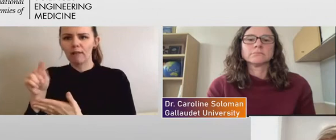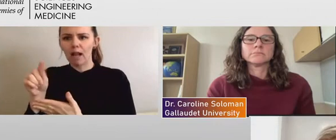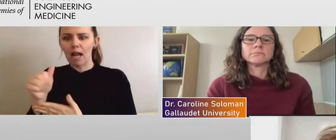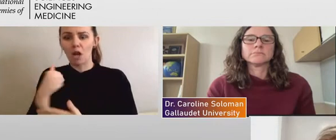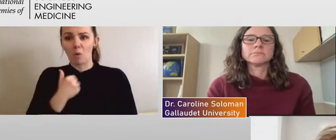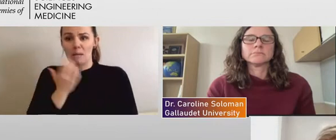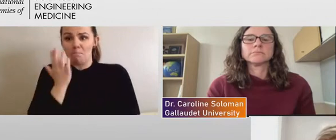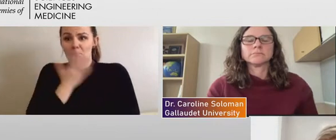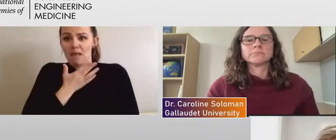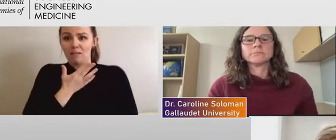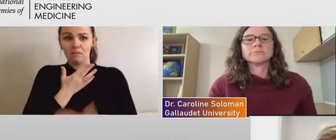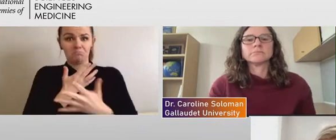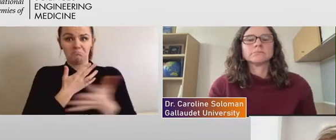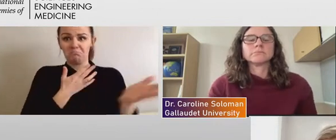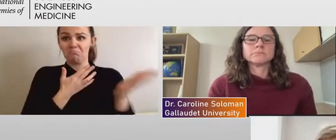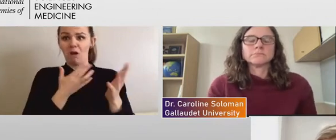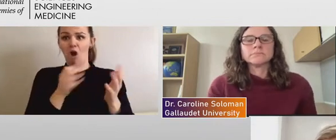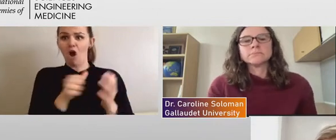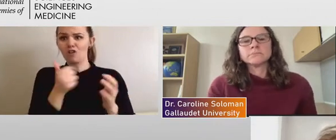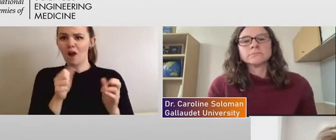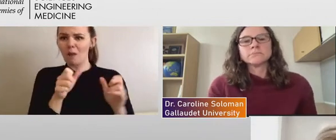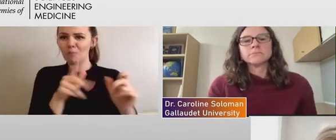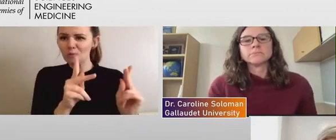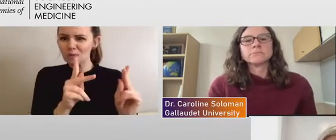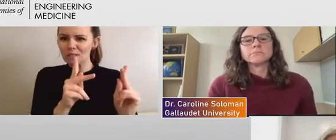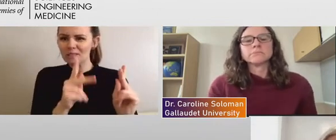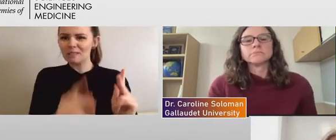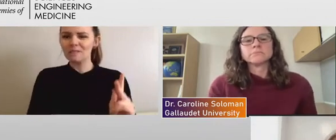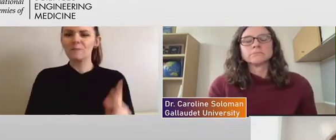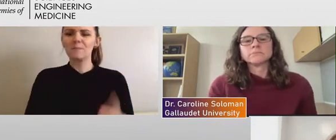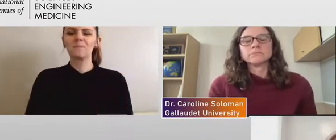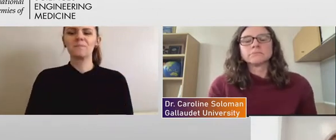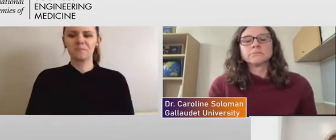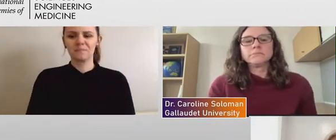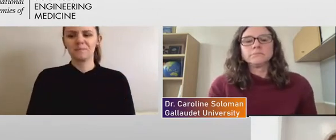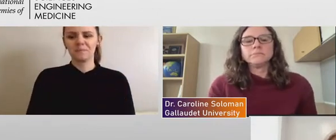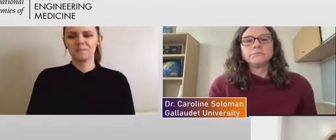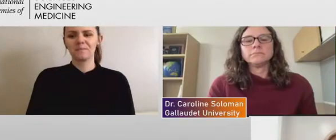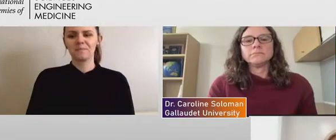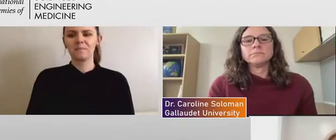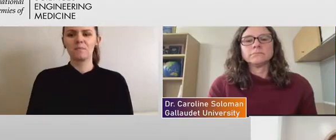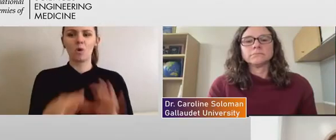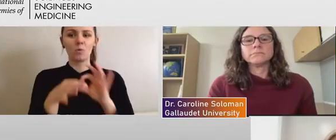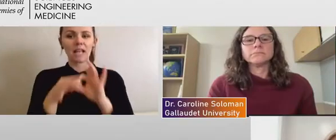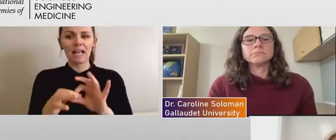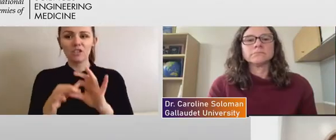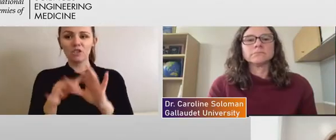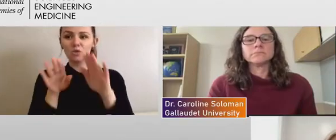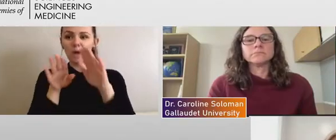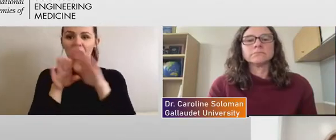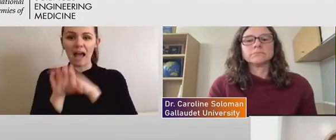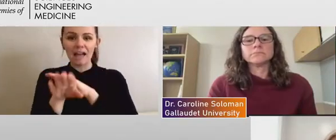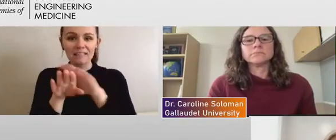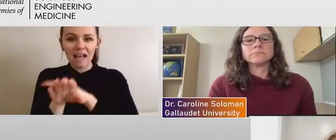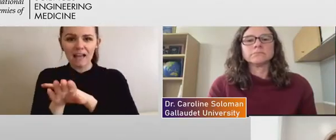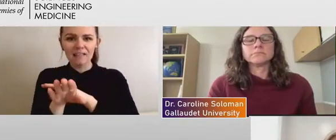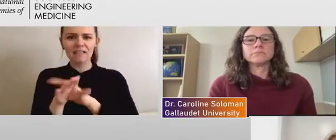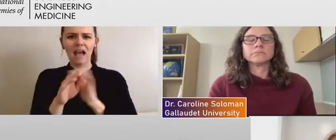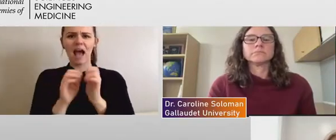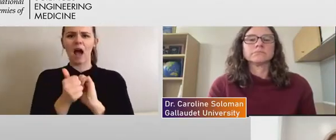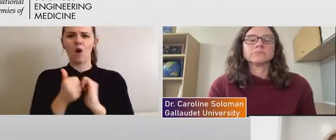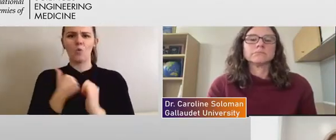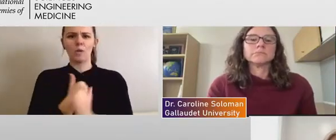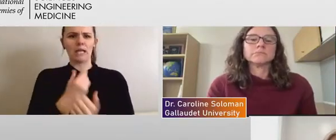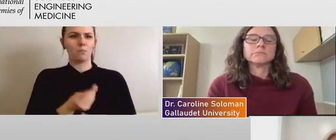modality. Uh, but then of course, when it comes to access, how do we present that data? And, uh,